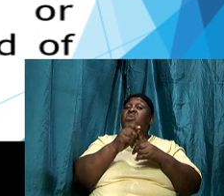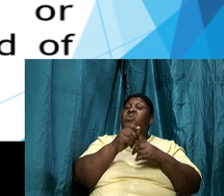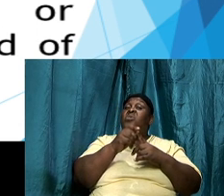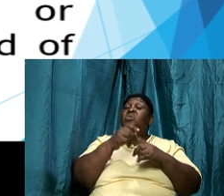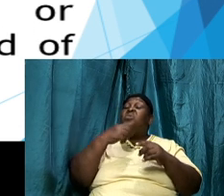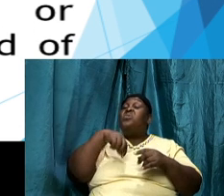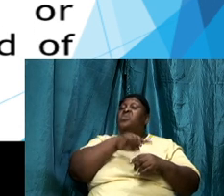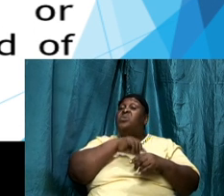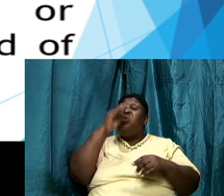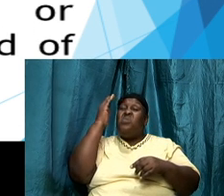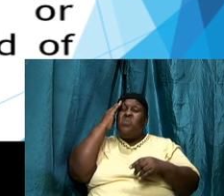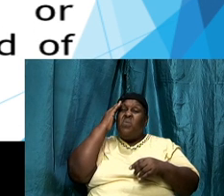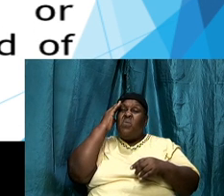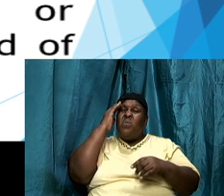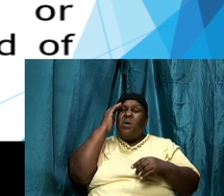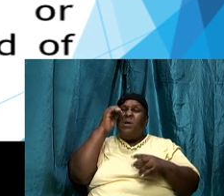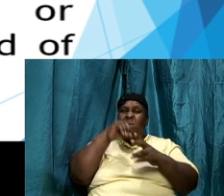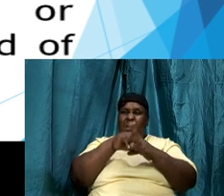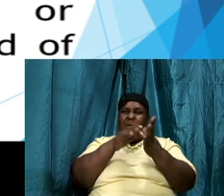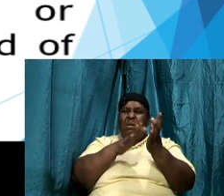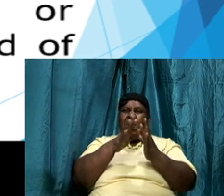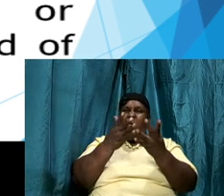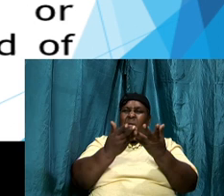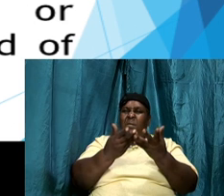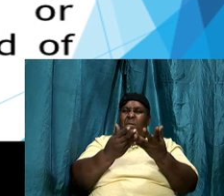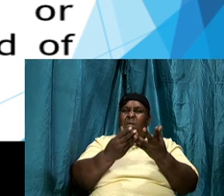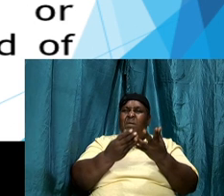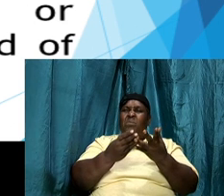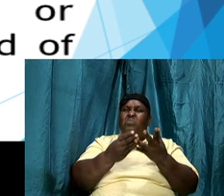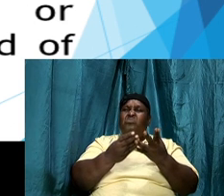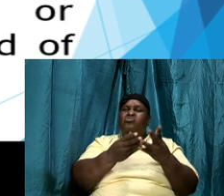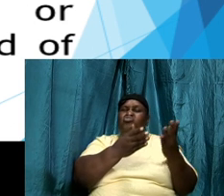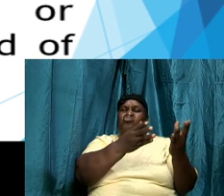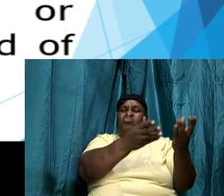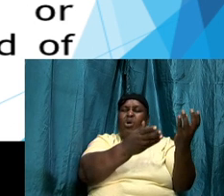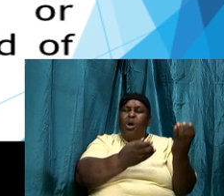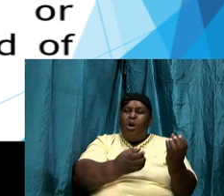from the book and then he will then pull from that